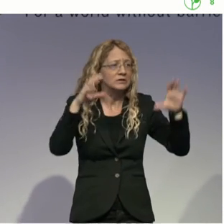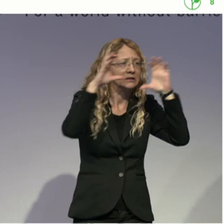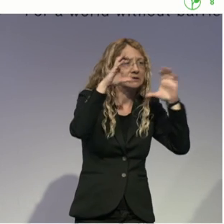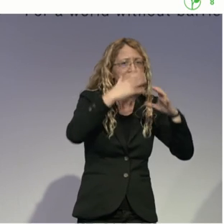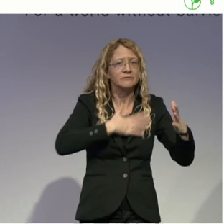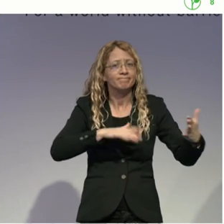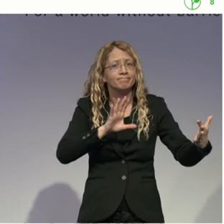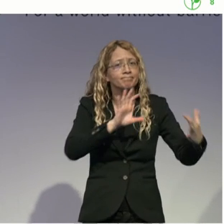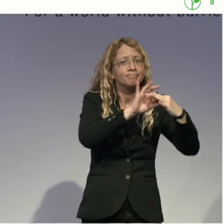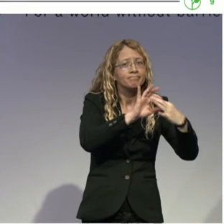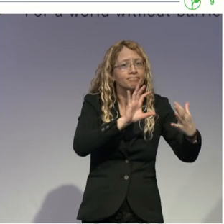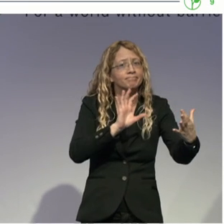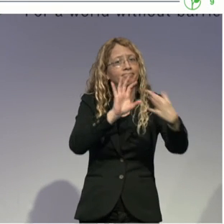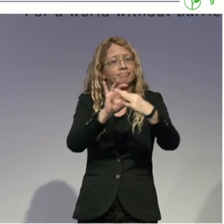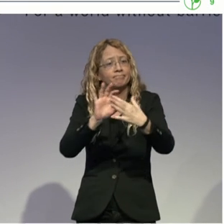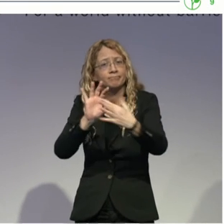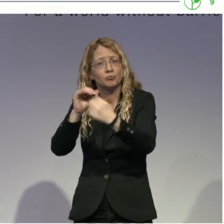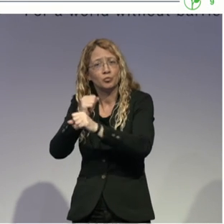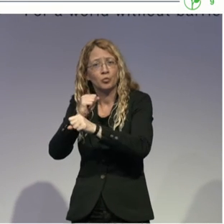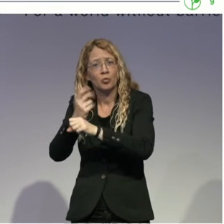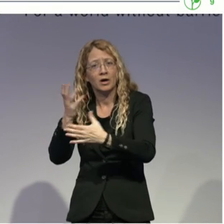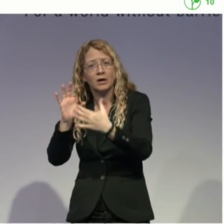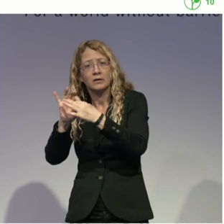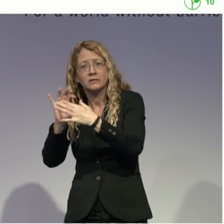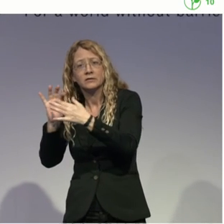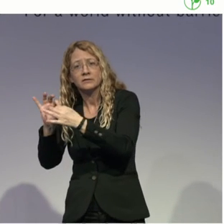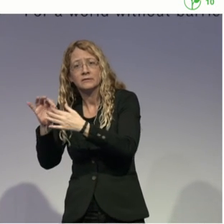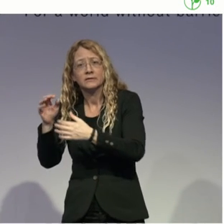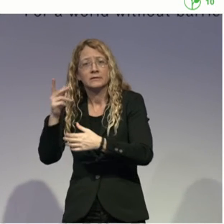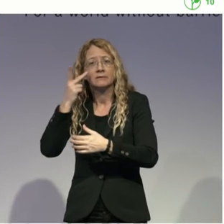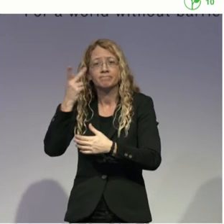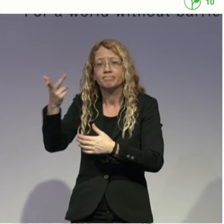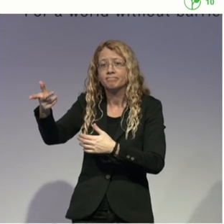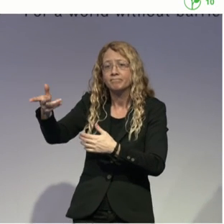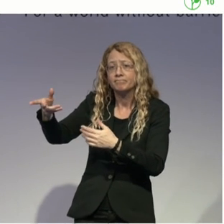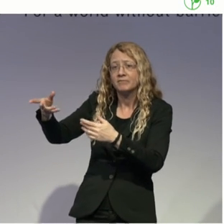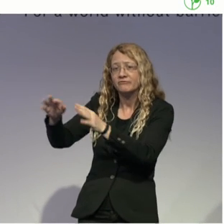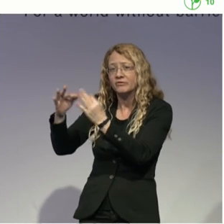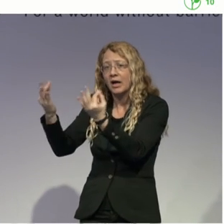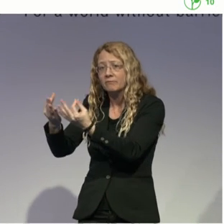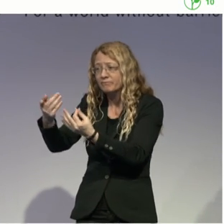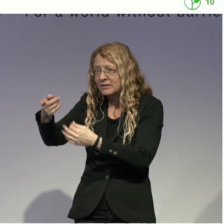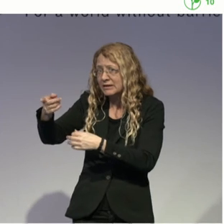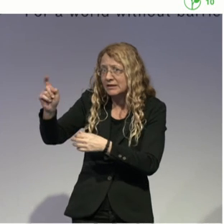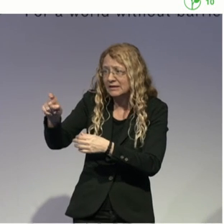detect the family needs and help them with a new process of motor rehabilitation. So that's